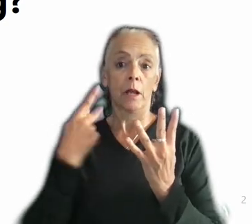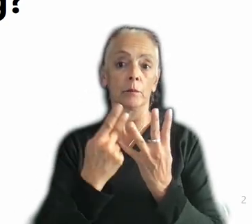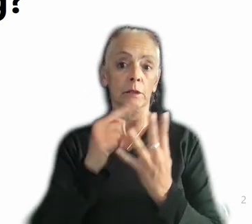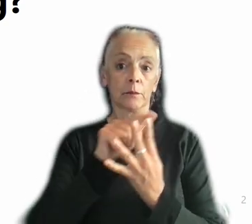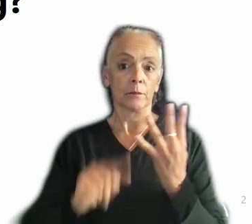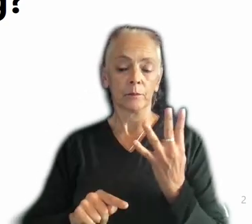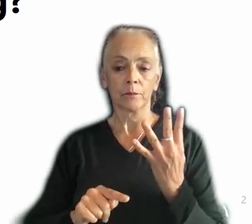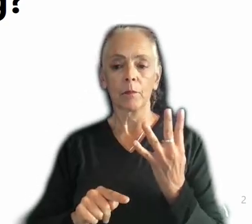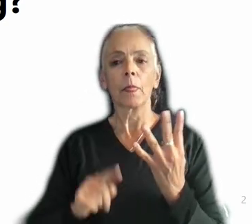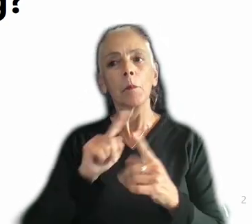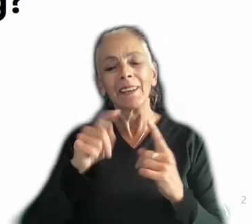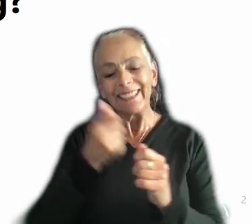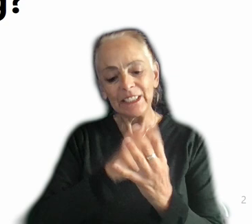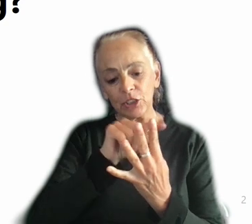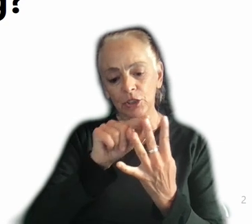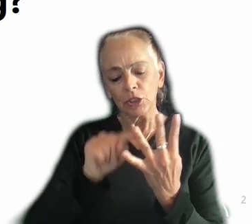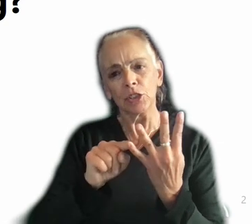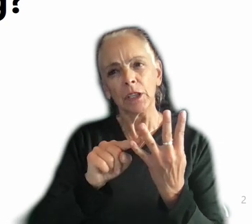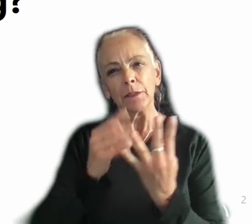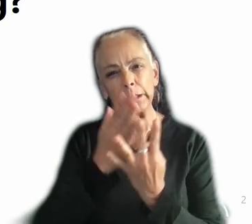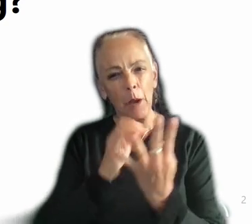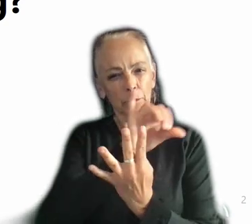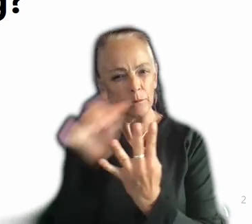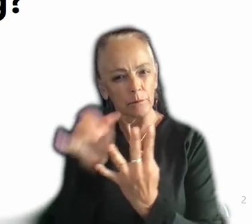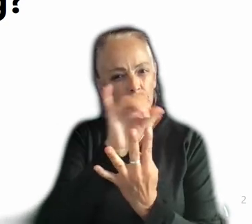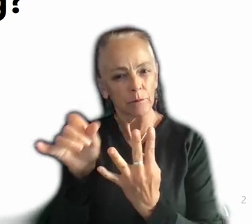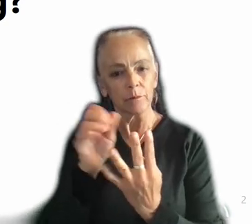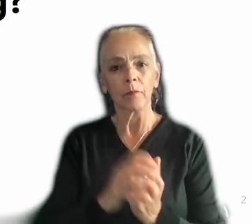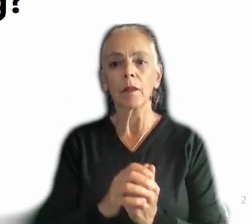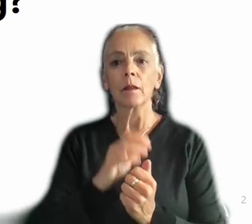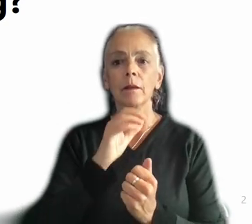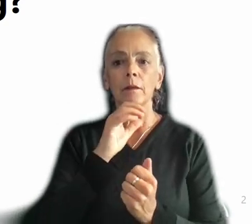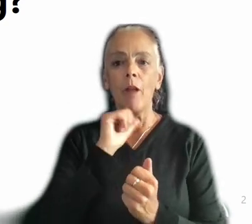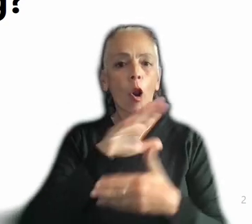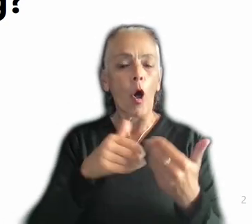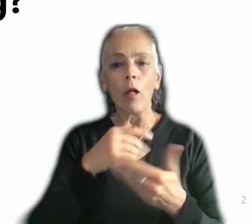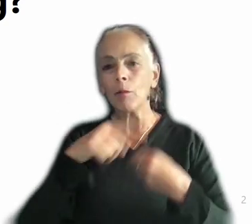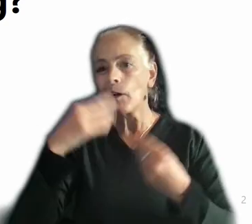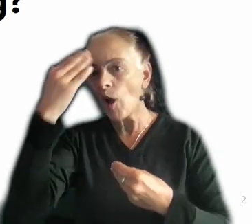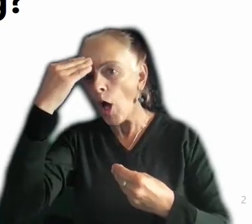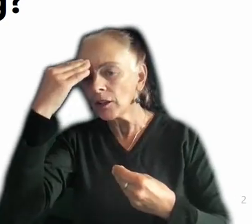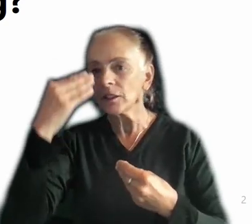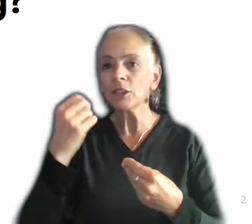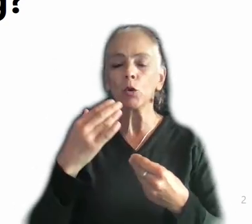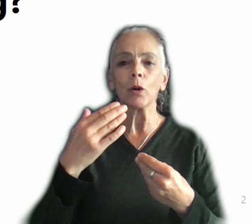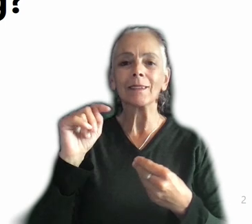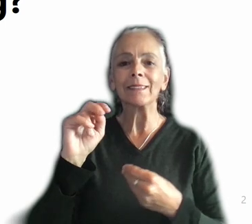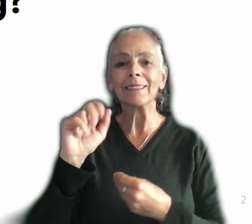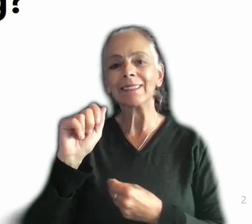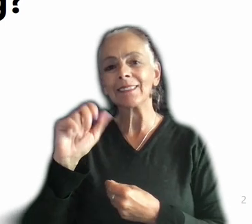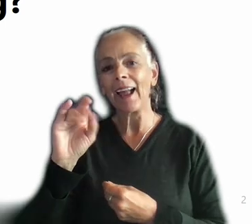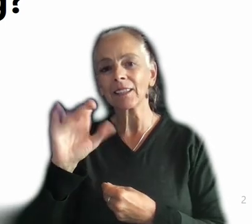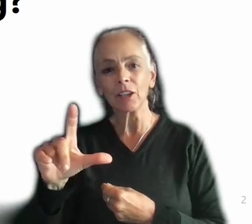However, each of these flavors has something in common. They are not necessarily knowledge bases or tactical things or anything like